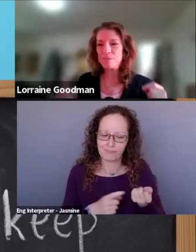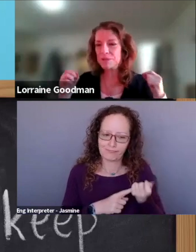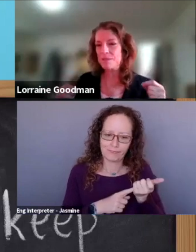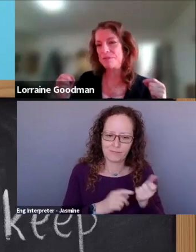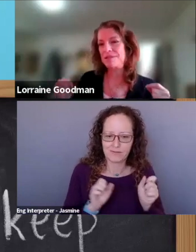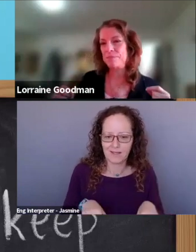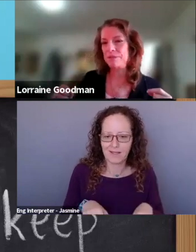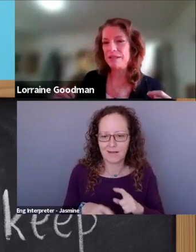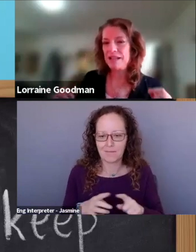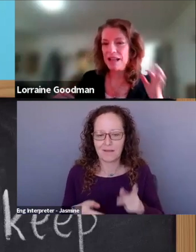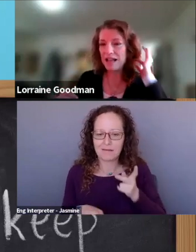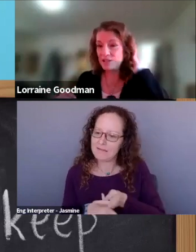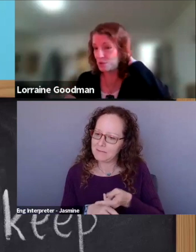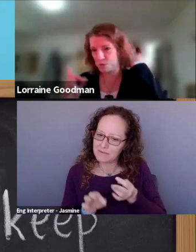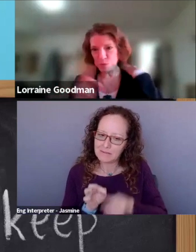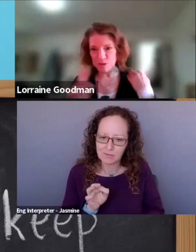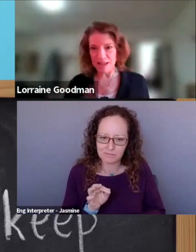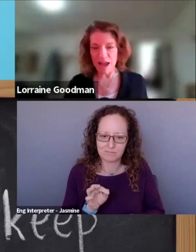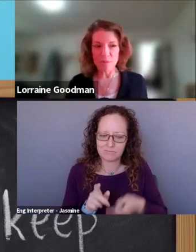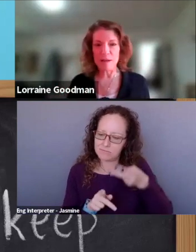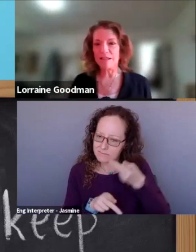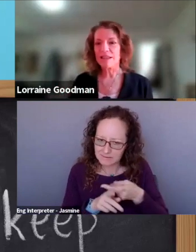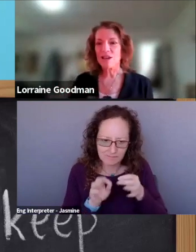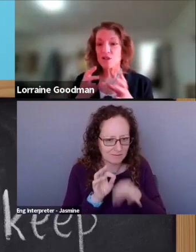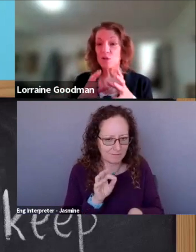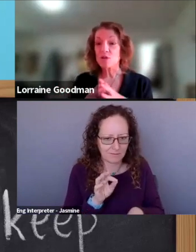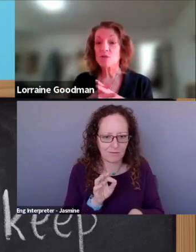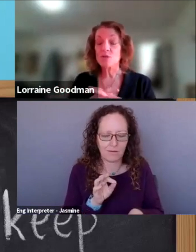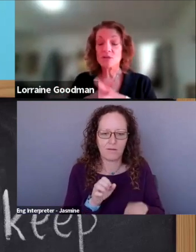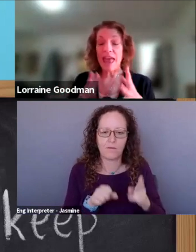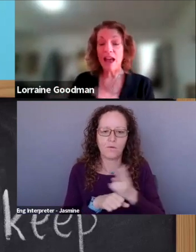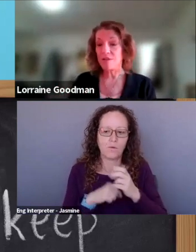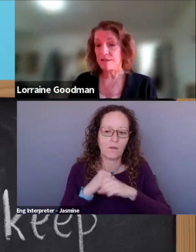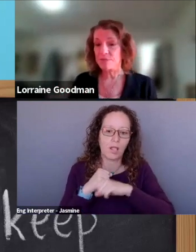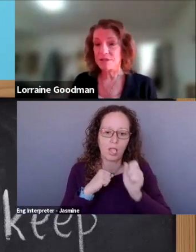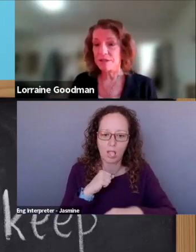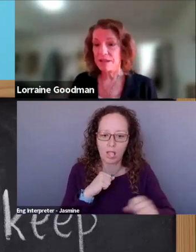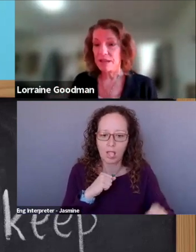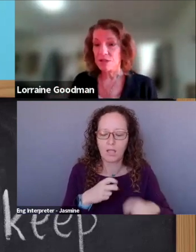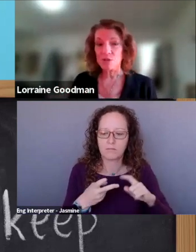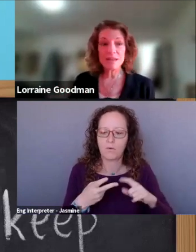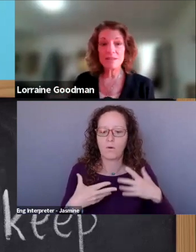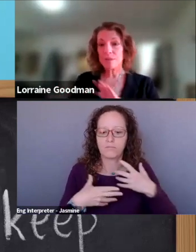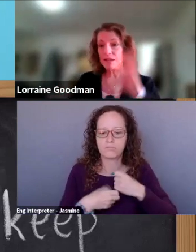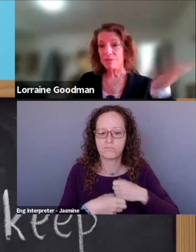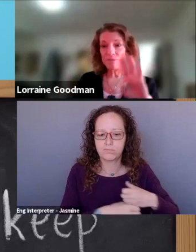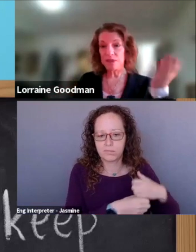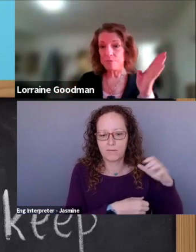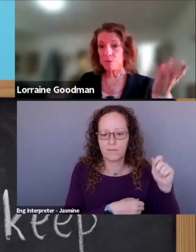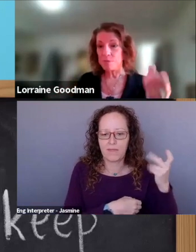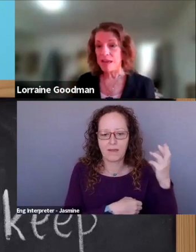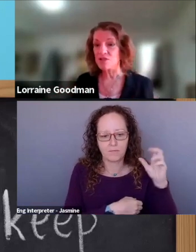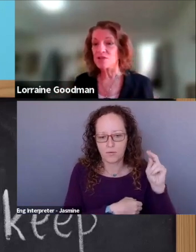Keep it simple. Keep it simple. Uh, don't use words like hyperbolic. Don't use acronyms. Don't make somebody